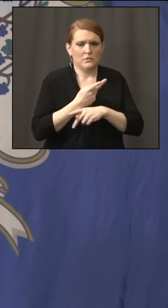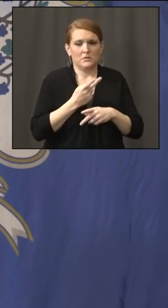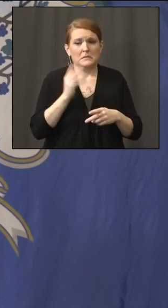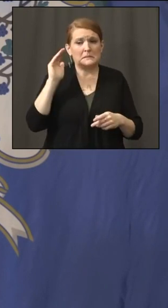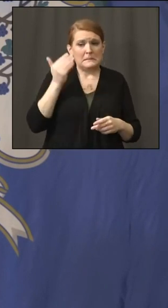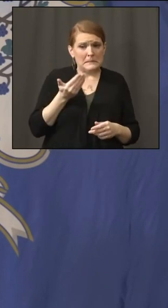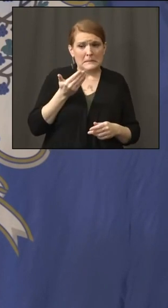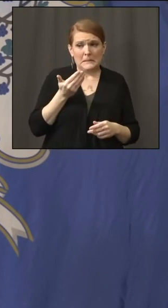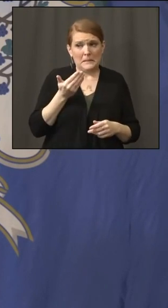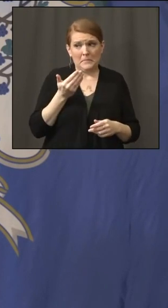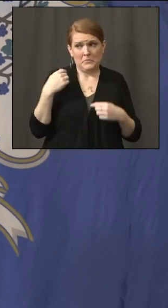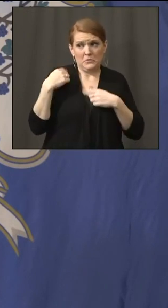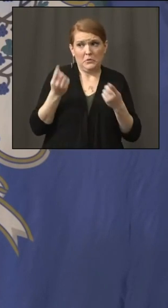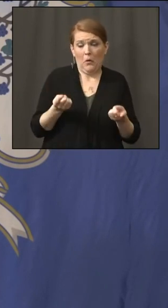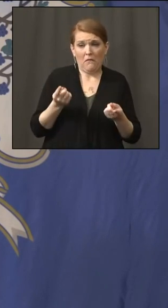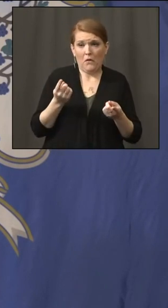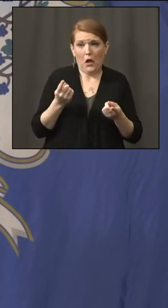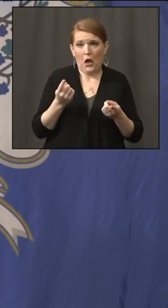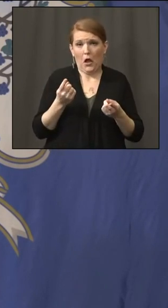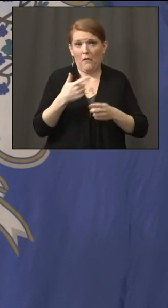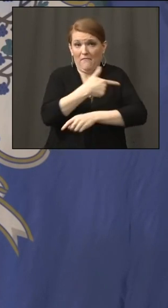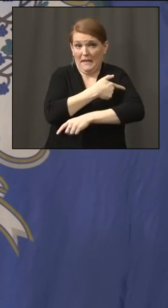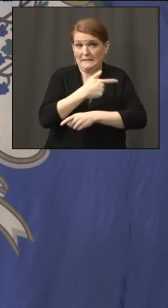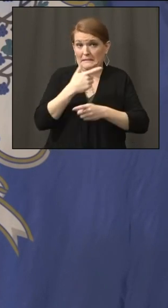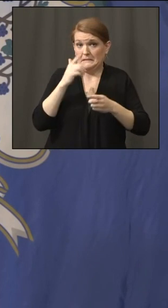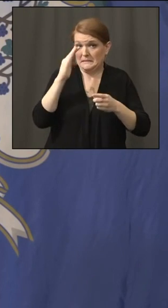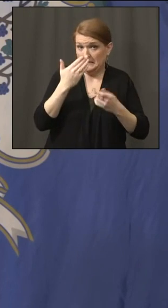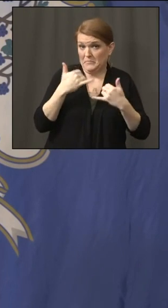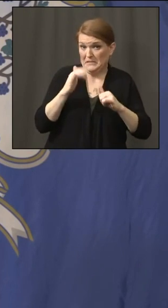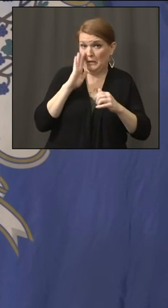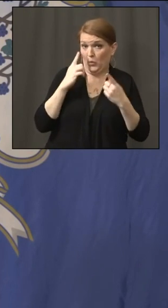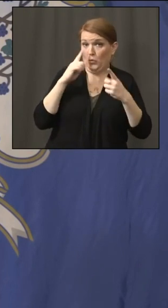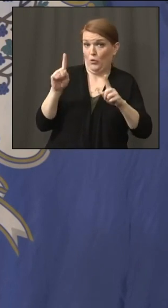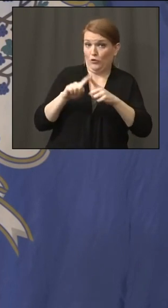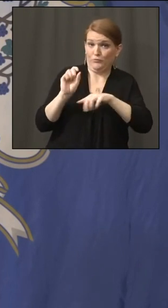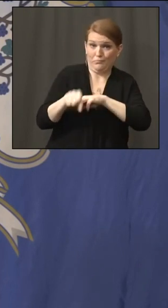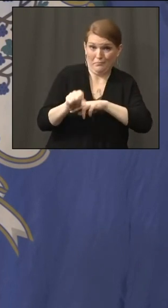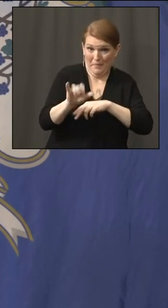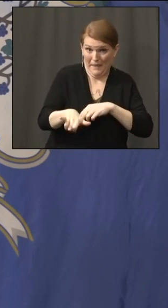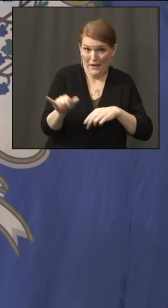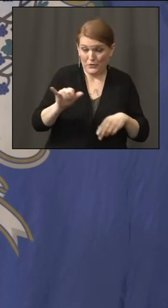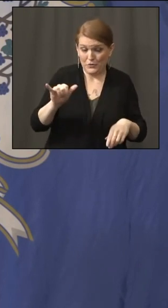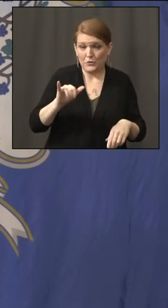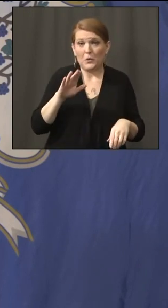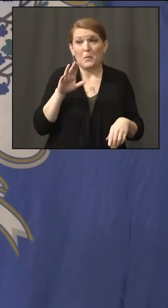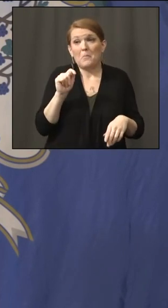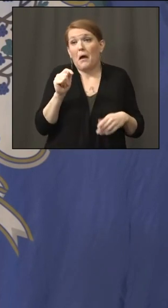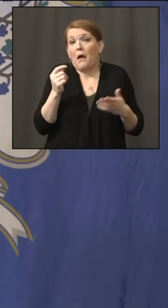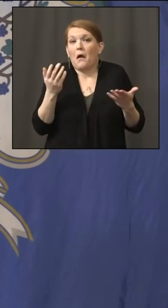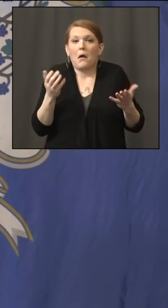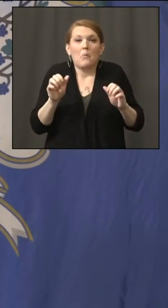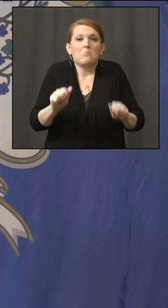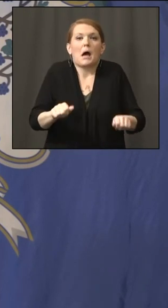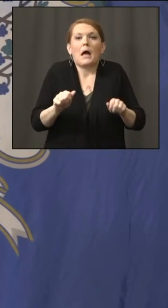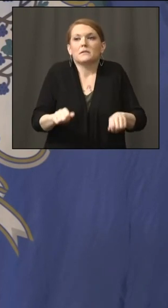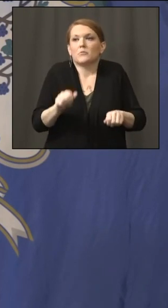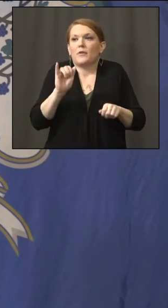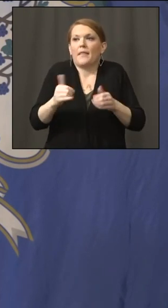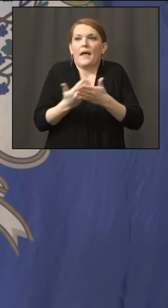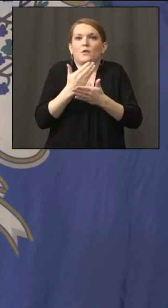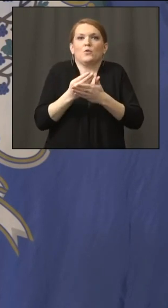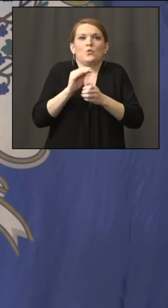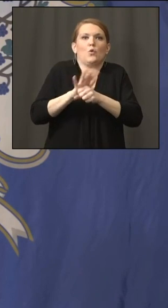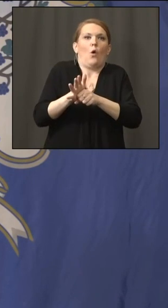that it would compromise a vaccine, but it might just be a matter of time before we see it crop up here in the United States.